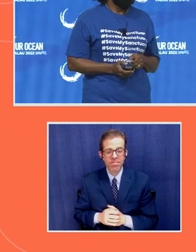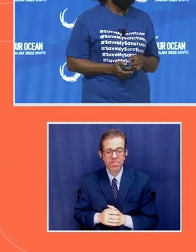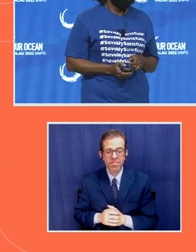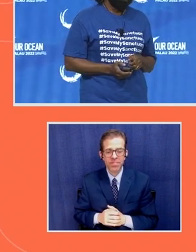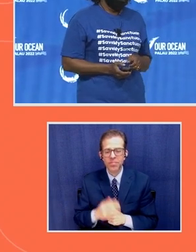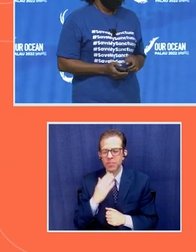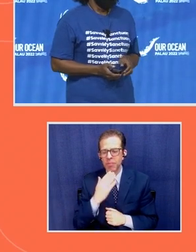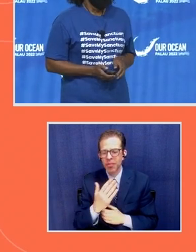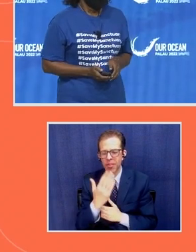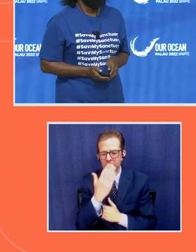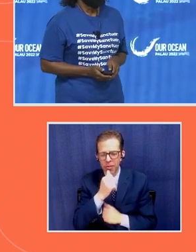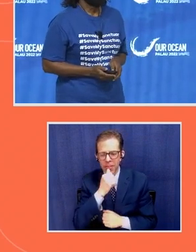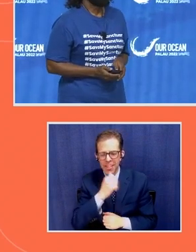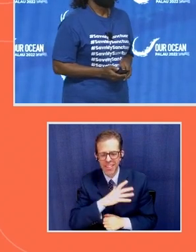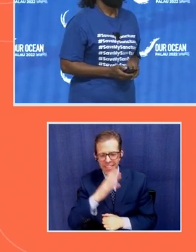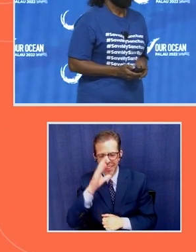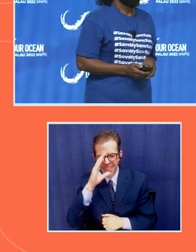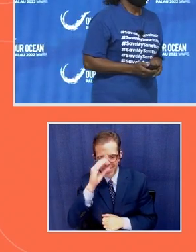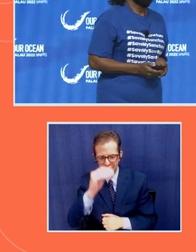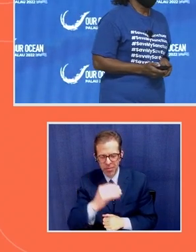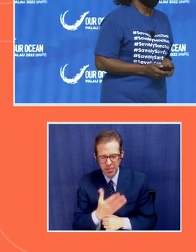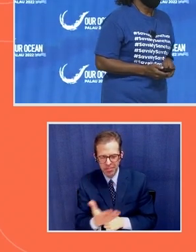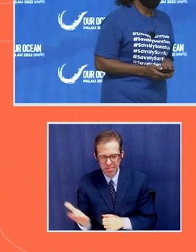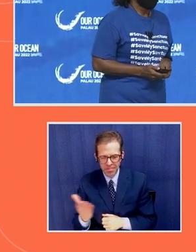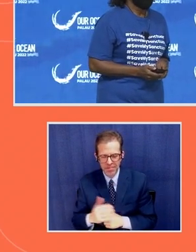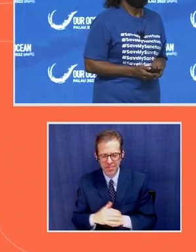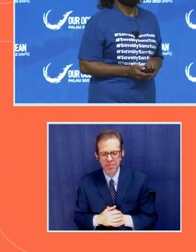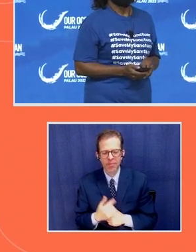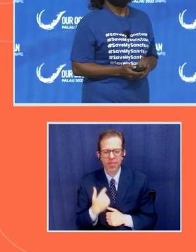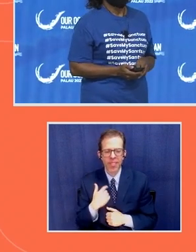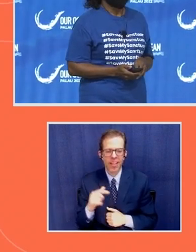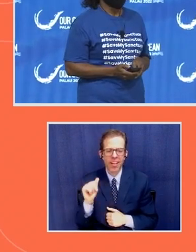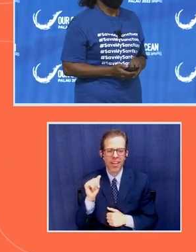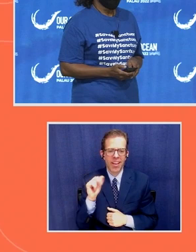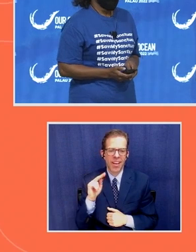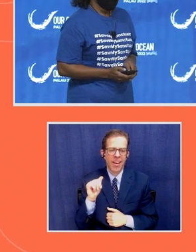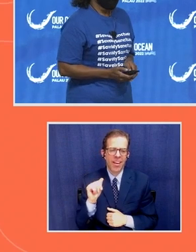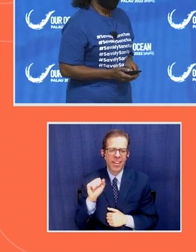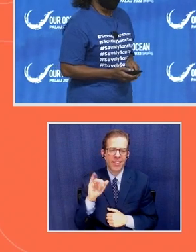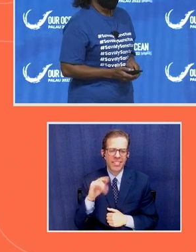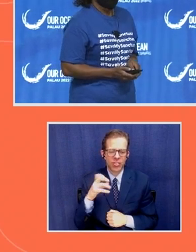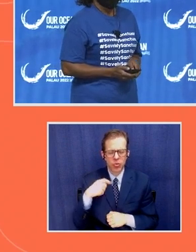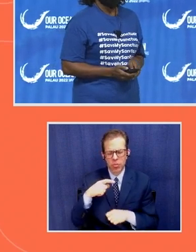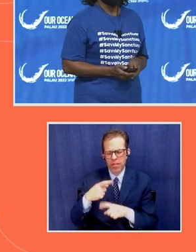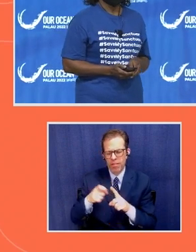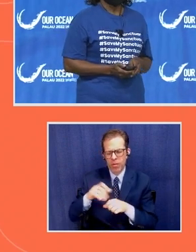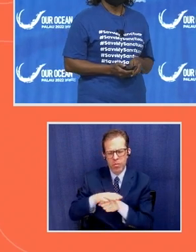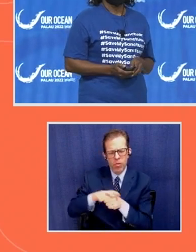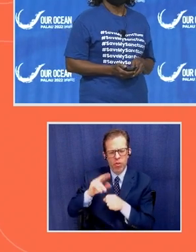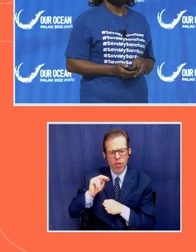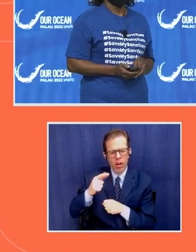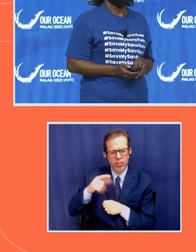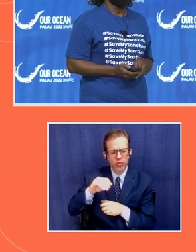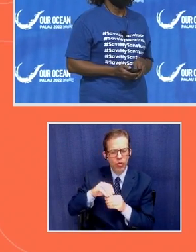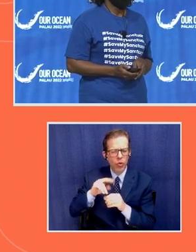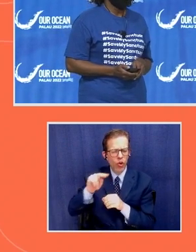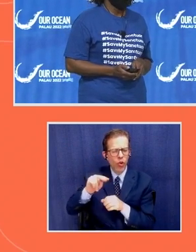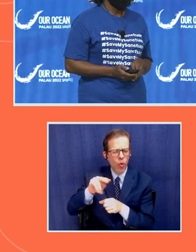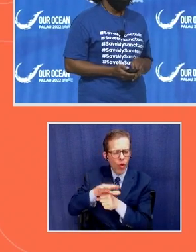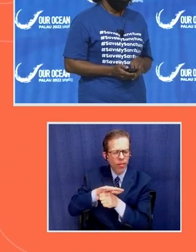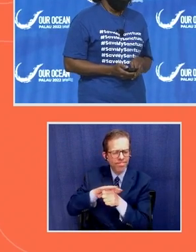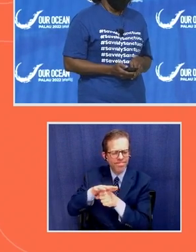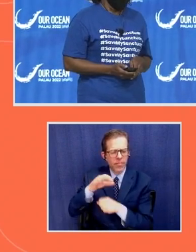gentlemen. gentlemen. My name is Anne Sinjio from a local NGO yourself located in the northern reefs of